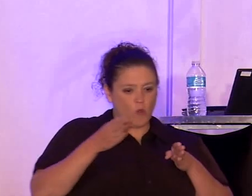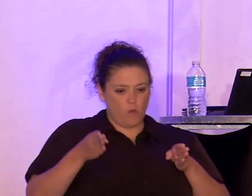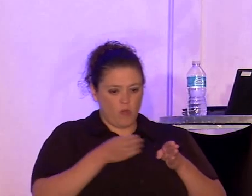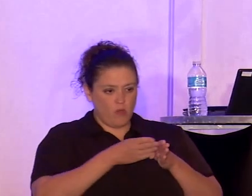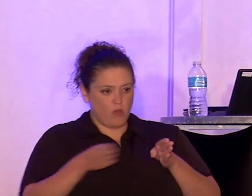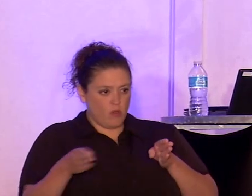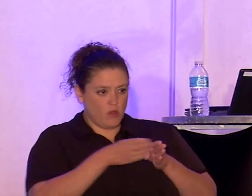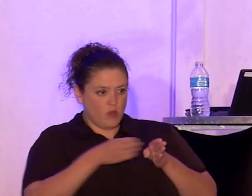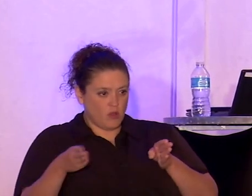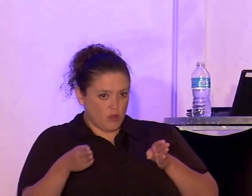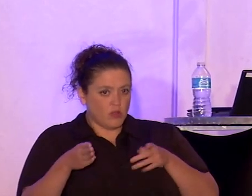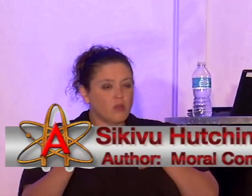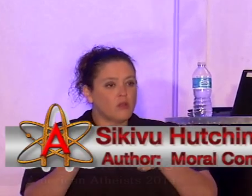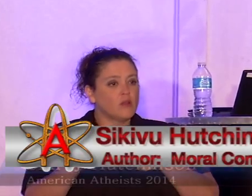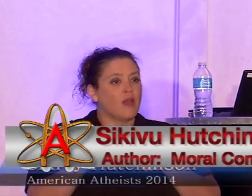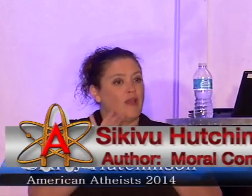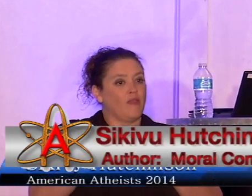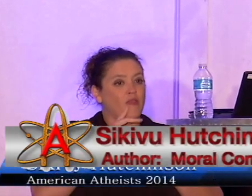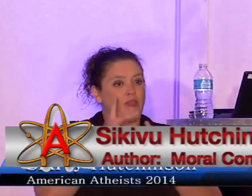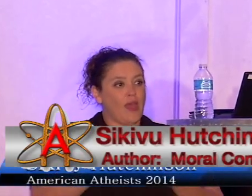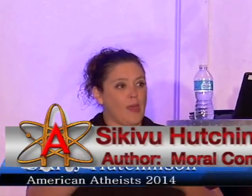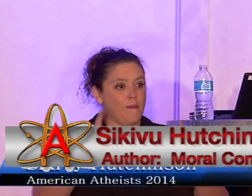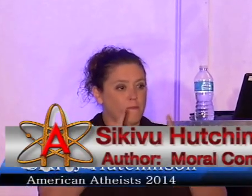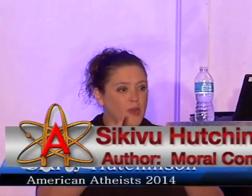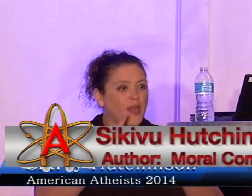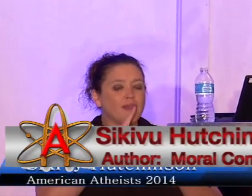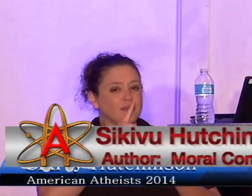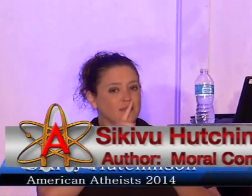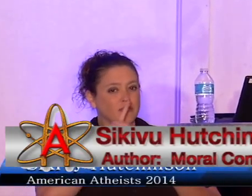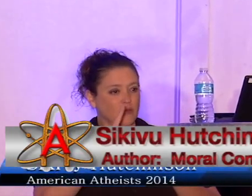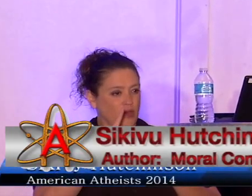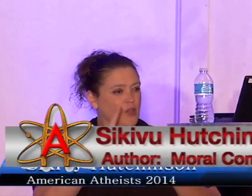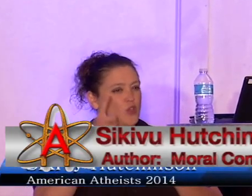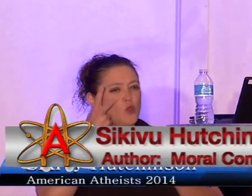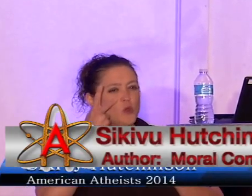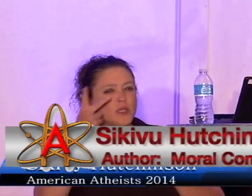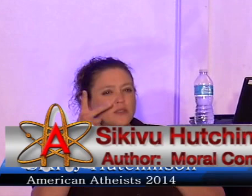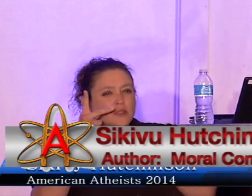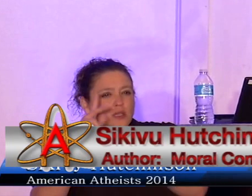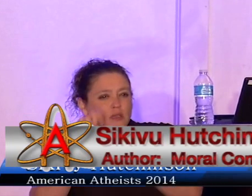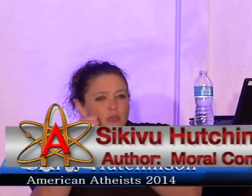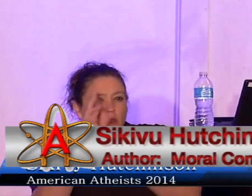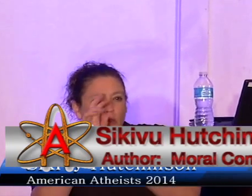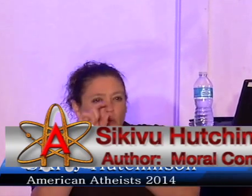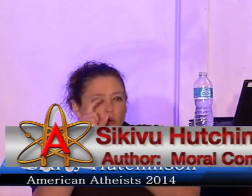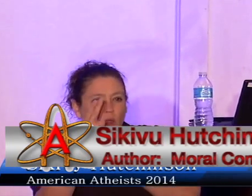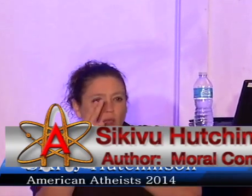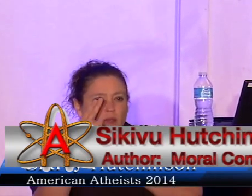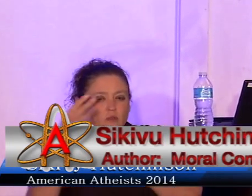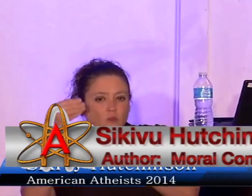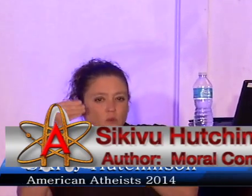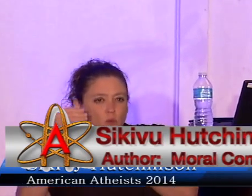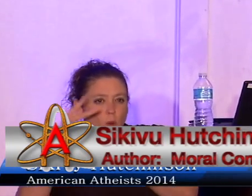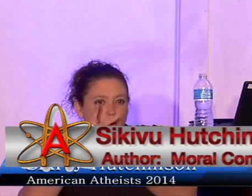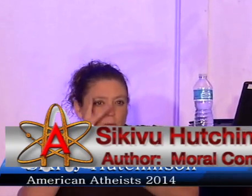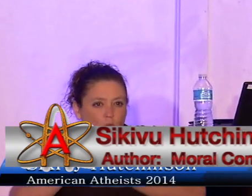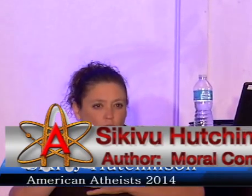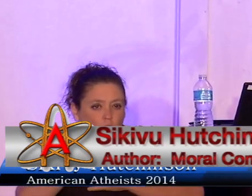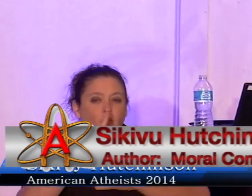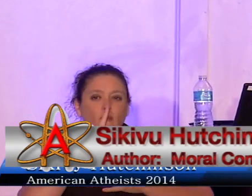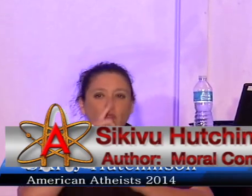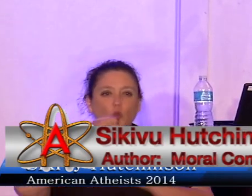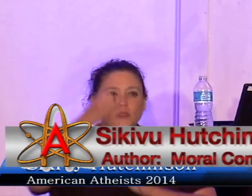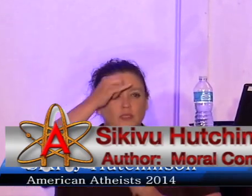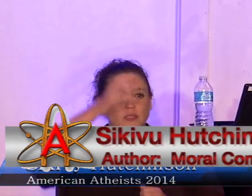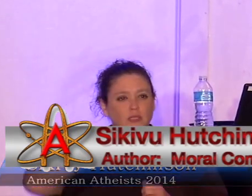On rodeo, prayer warriors have descended on a roused supermarket parking lot. The first century, a skinny man in